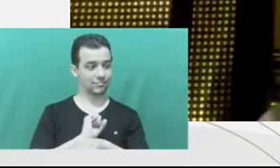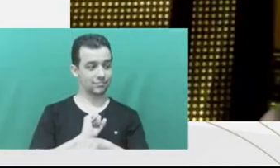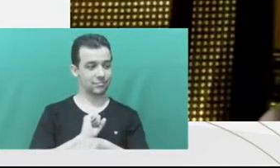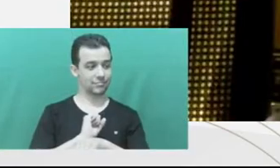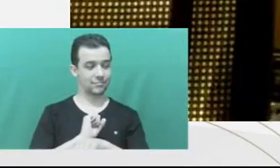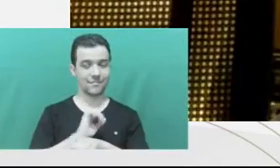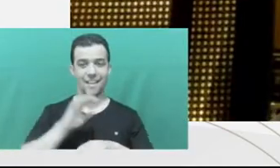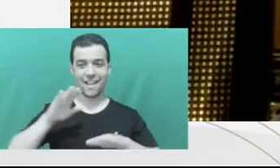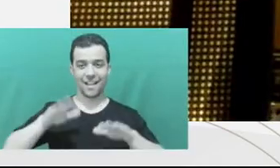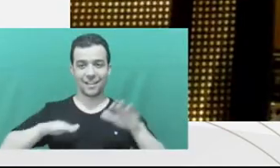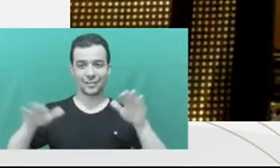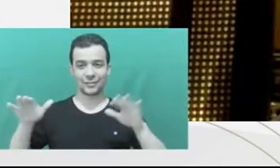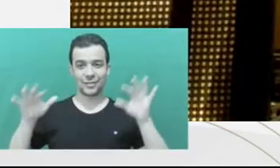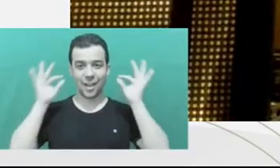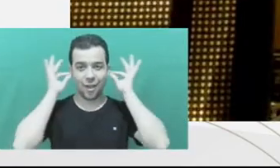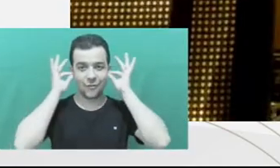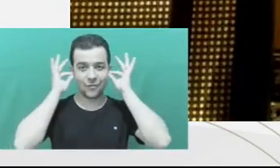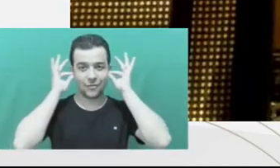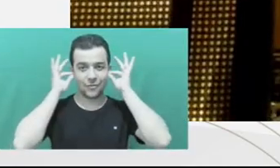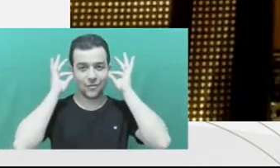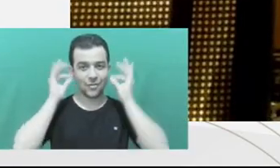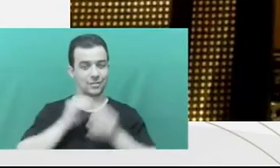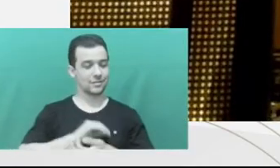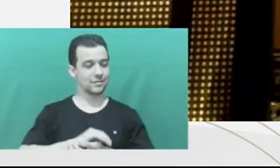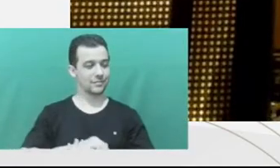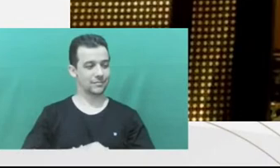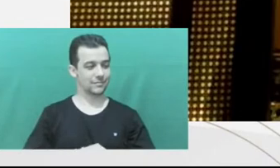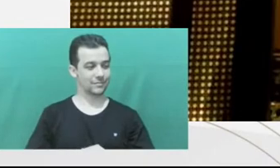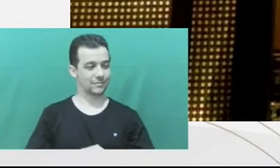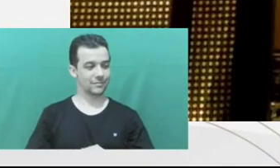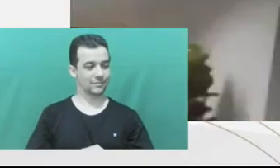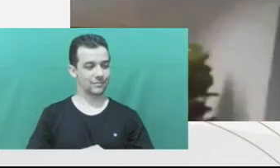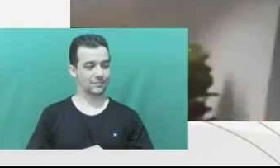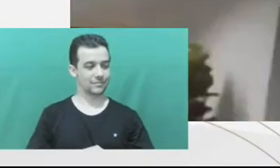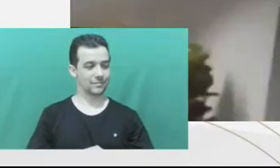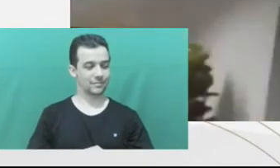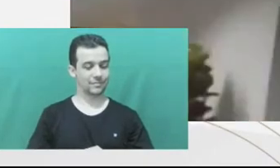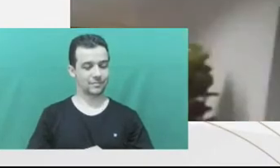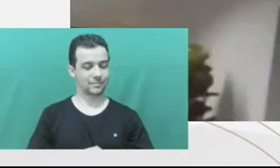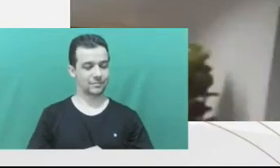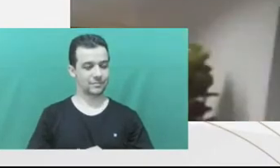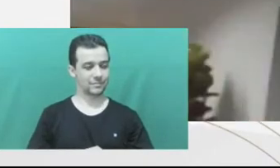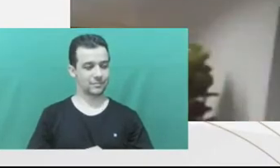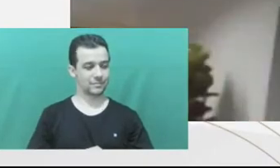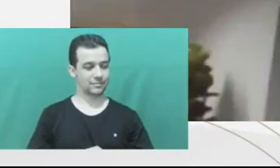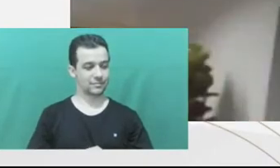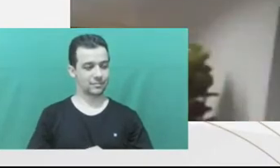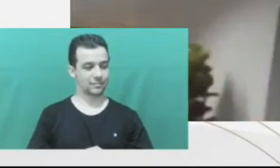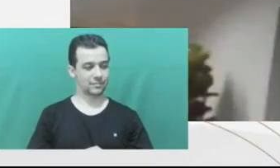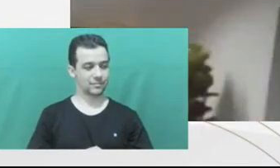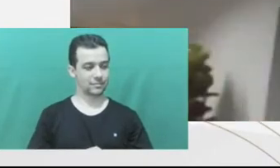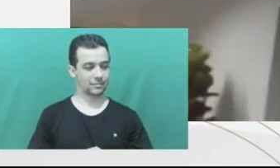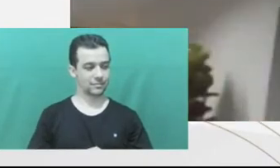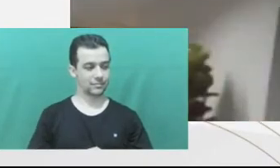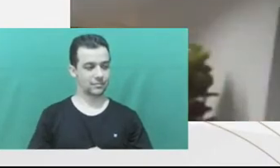It's good. Sometimes our earphones mute by themselves.